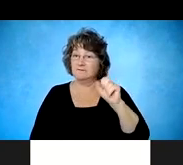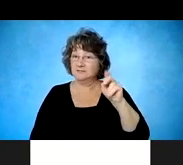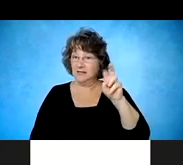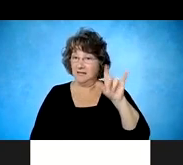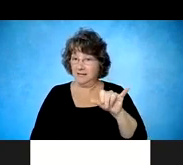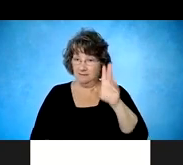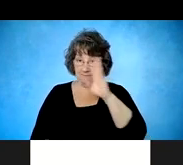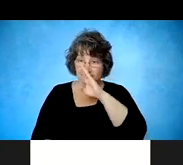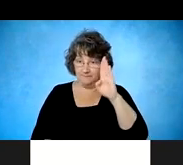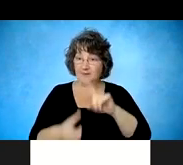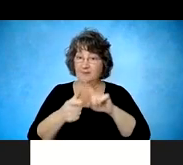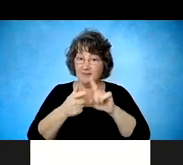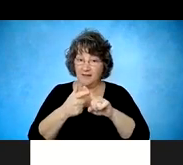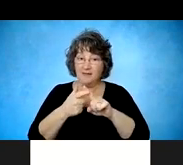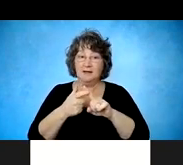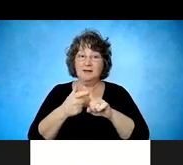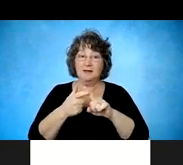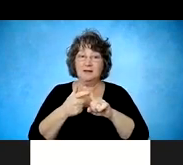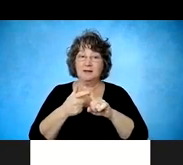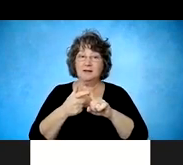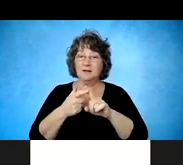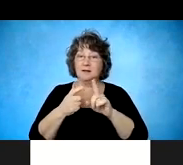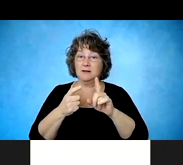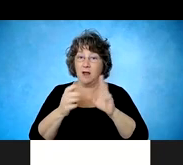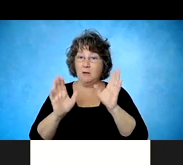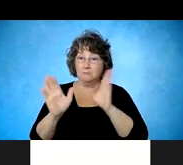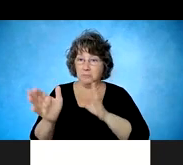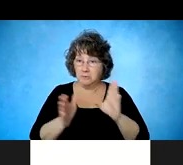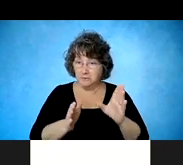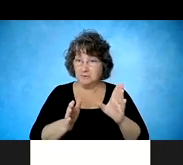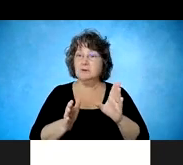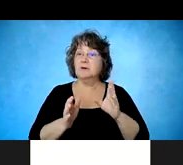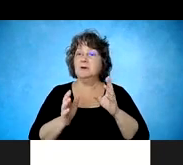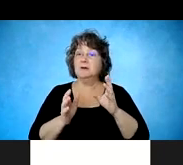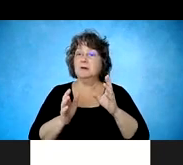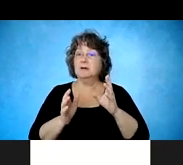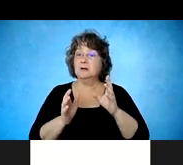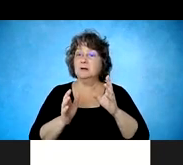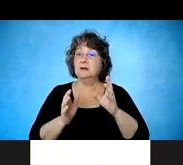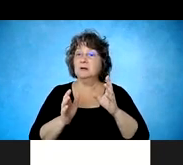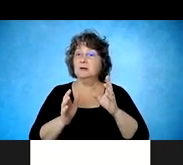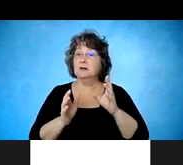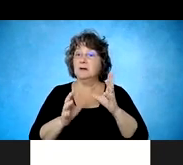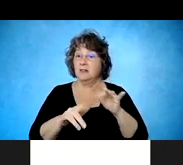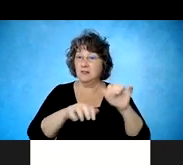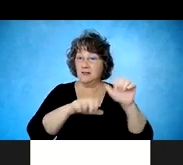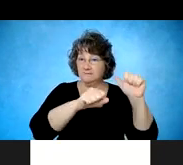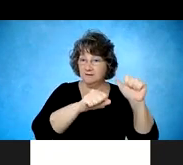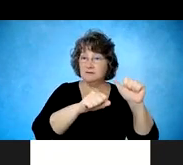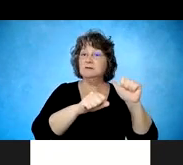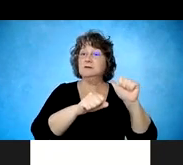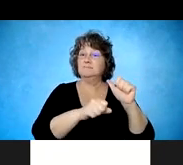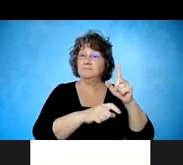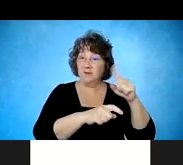recommendations that we established during their inpatient stay. And individuals are eligible for two years of